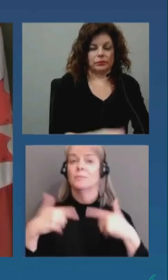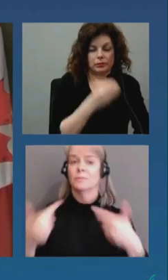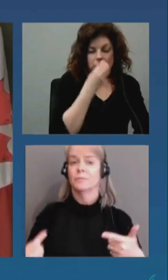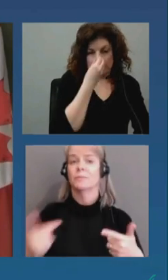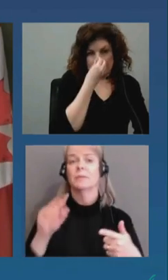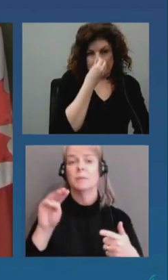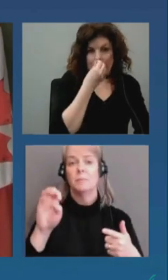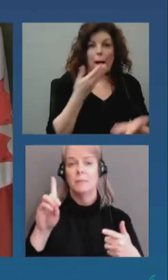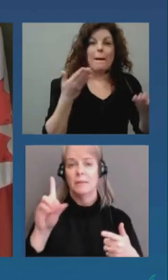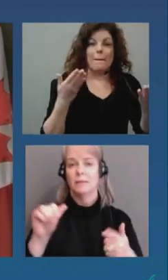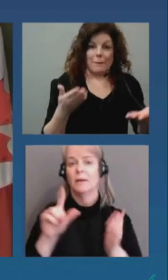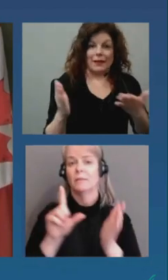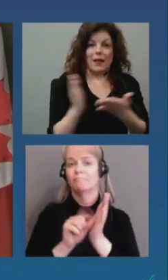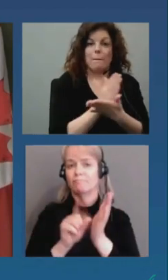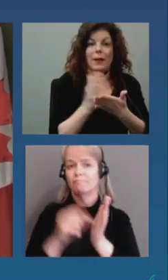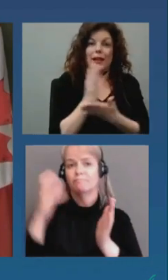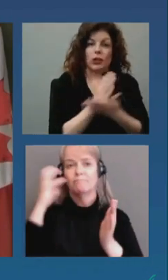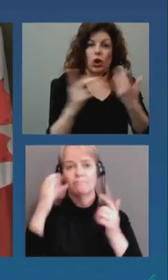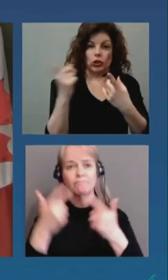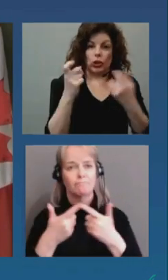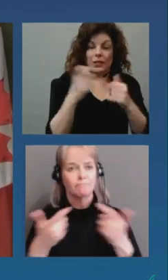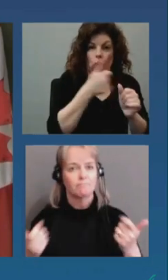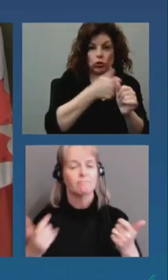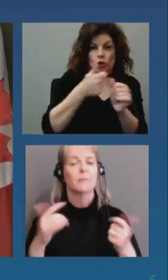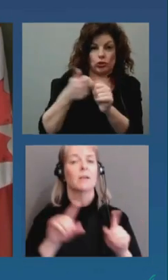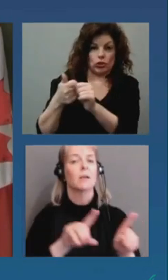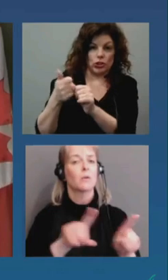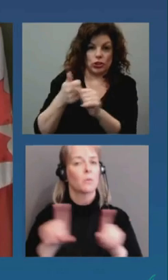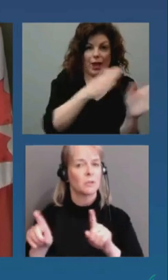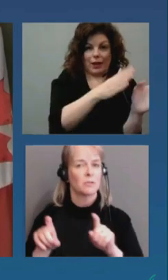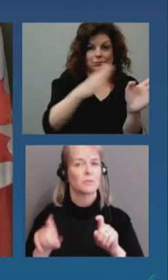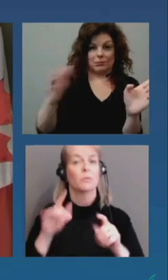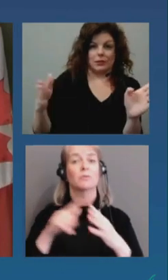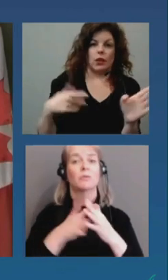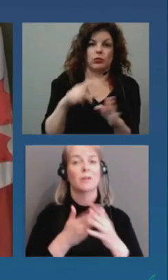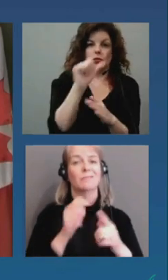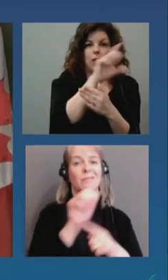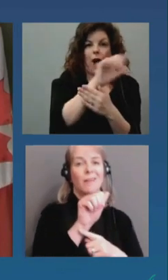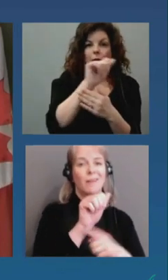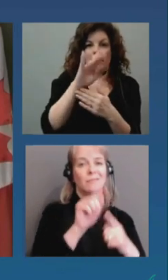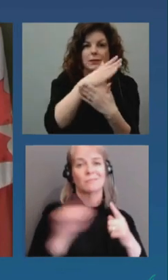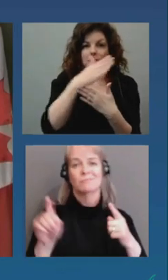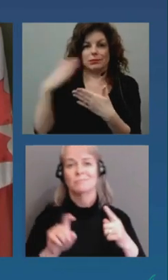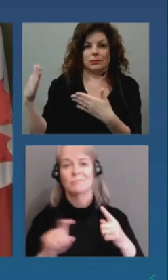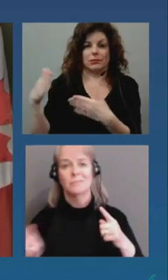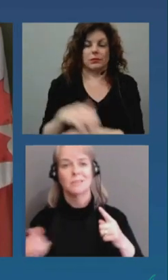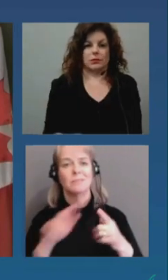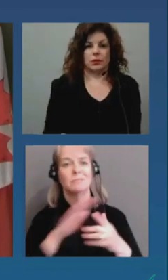again a